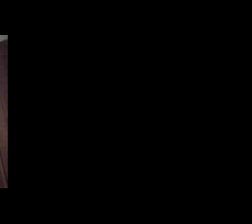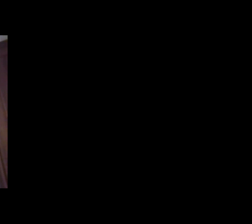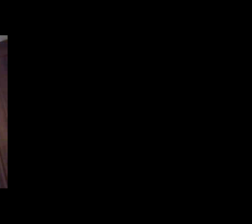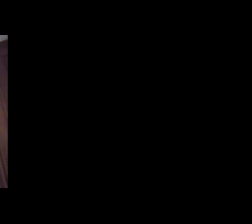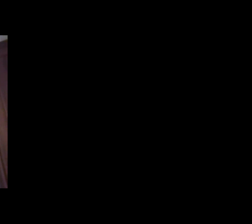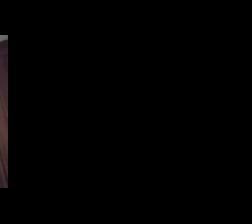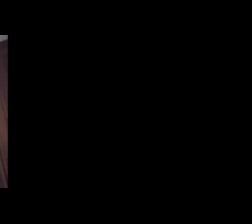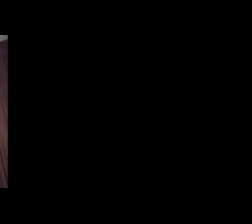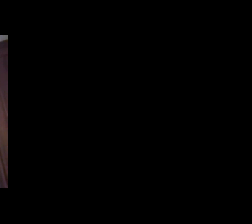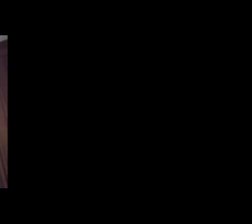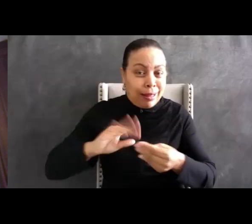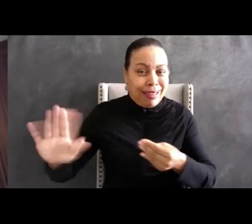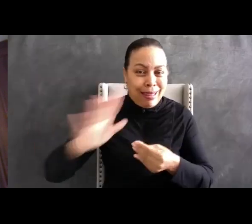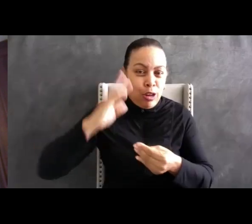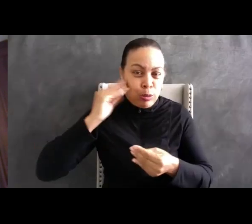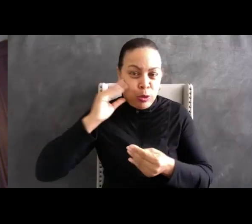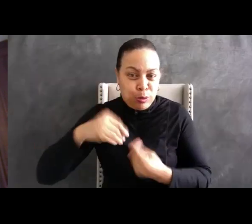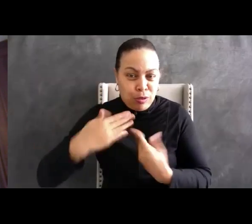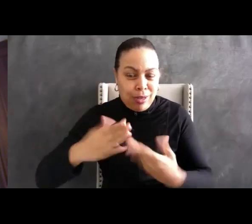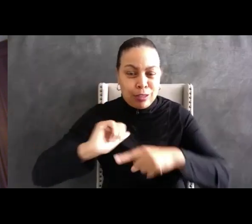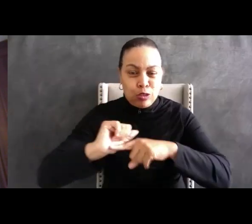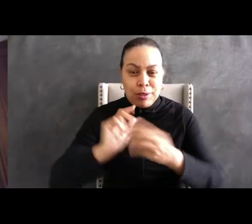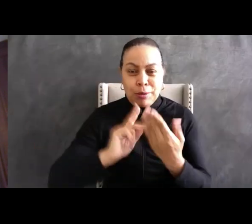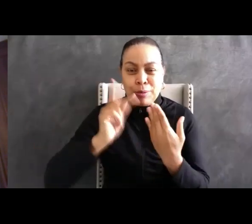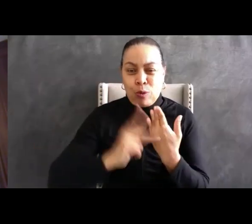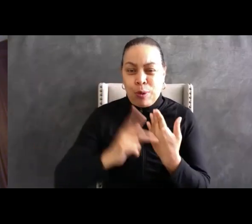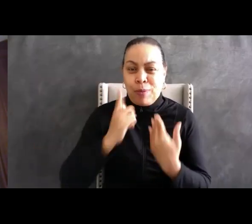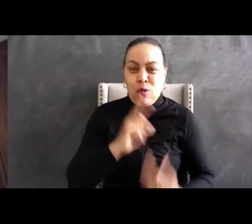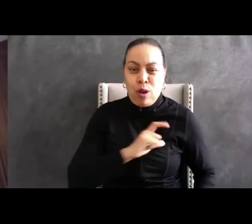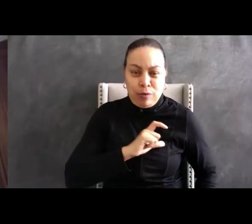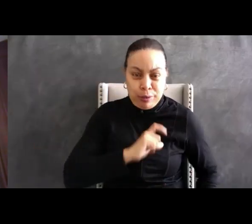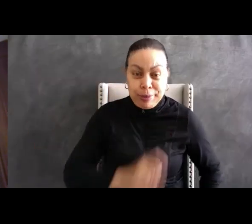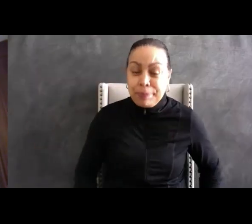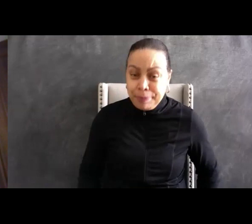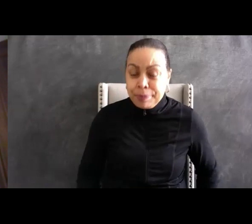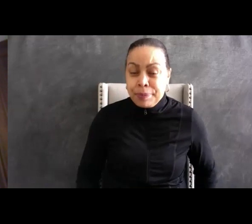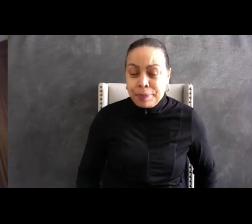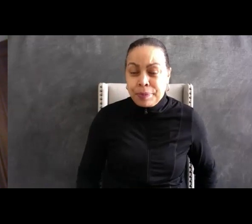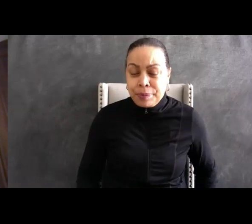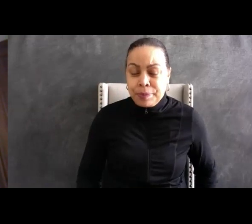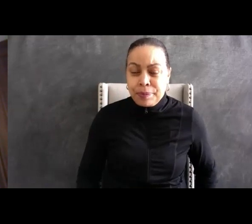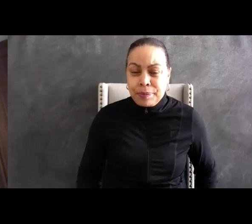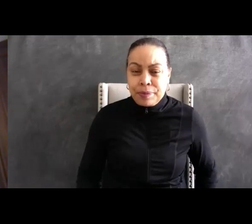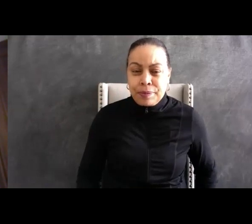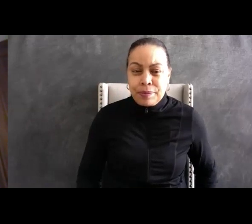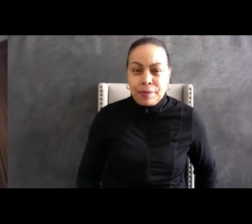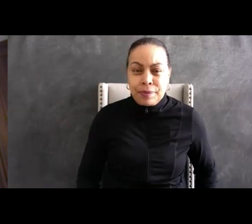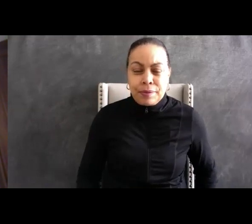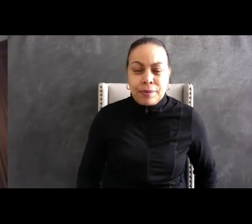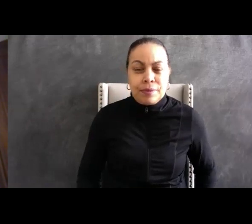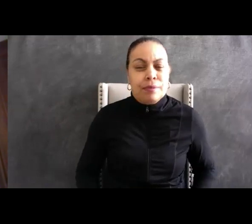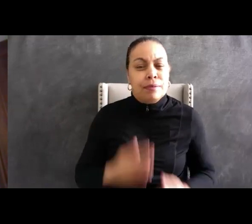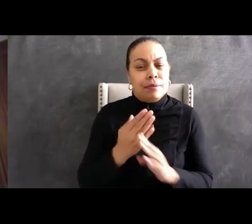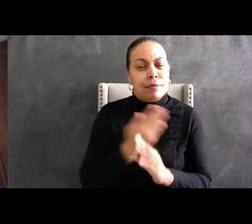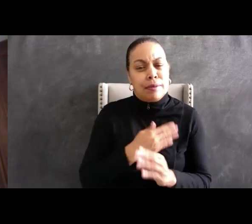programs to law enforcement professionals. Prior to being elected to the Minneapolis City Council and later